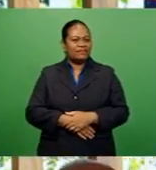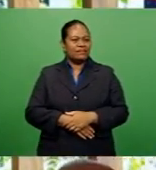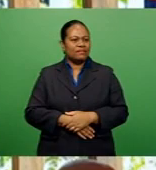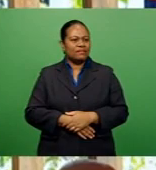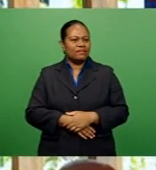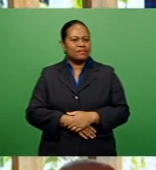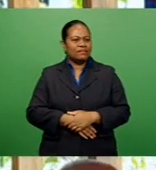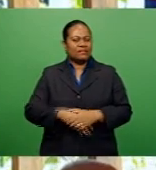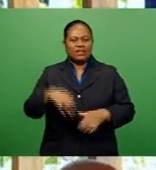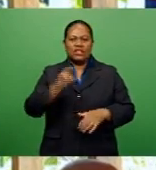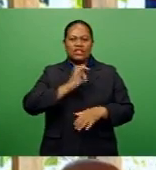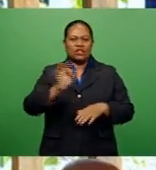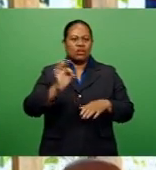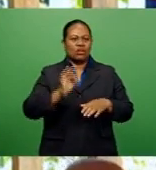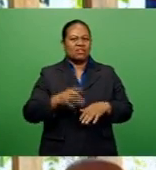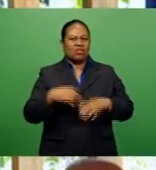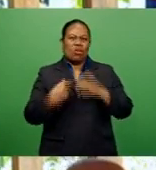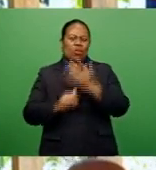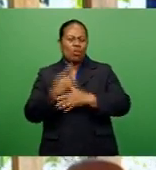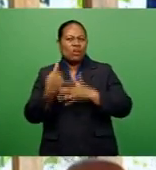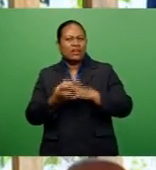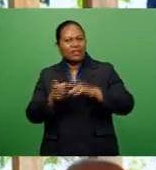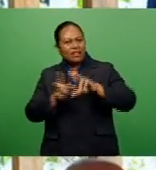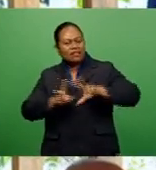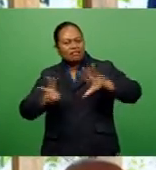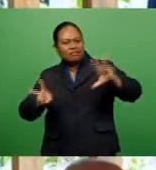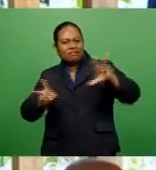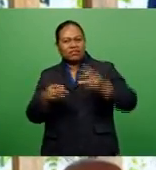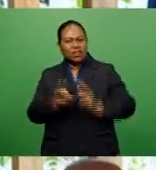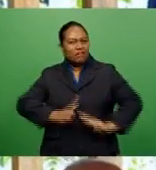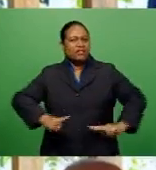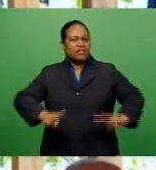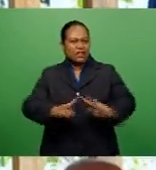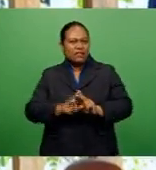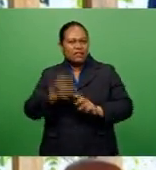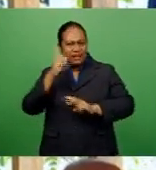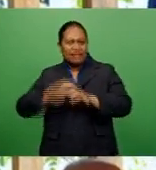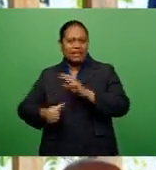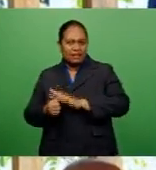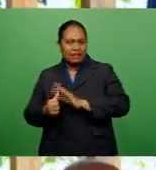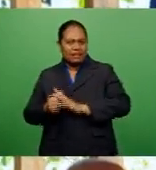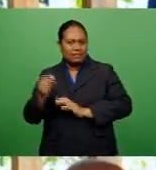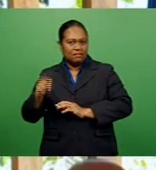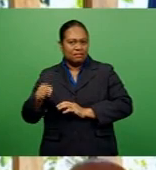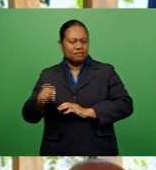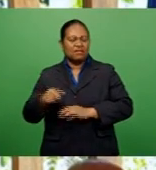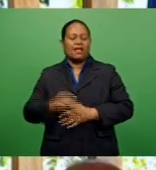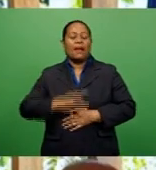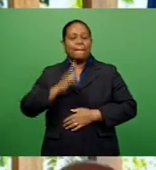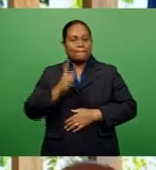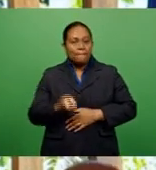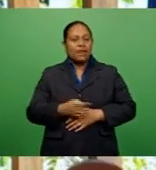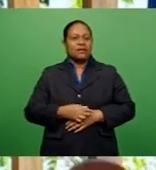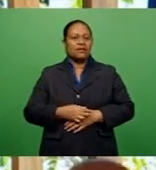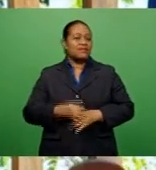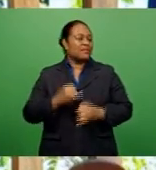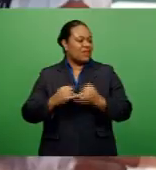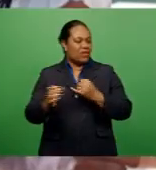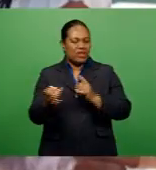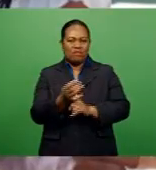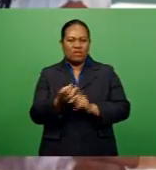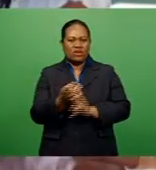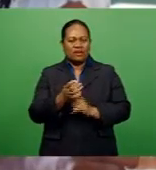You know, not one community in Hiti Labu or Banwa Labu only is looked after whilst the rest of the people aren't. So these kind of services are very, very important.